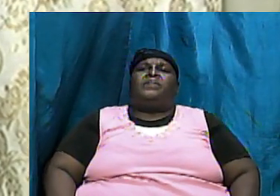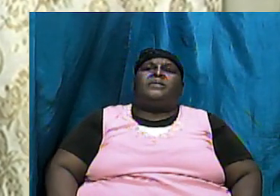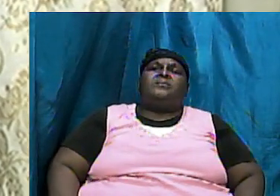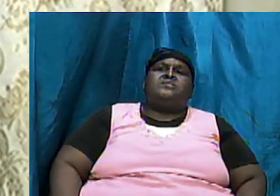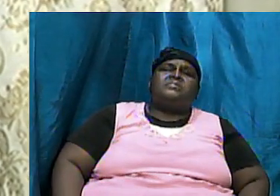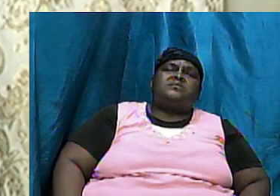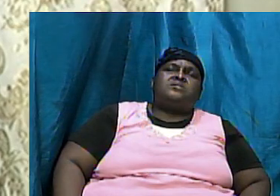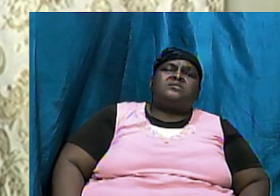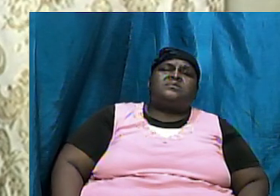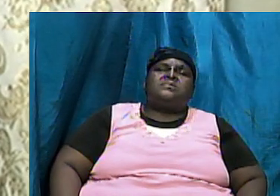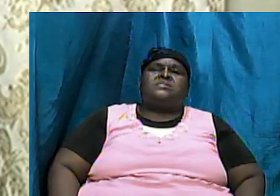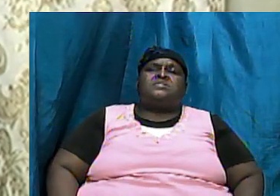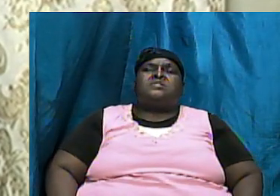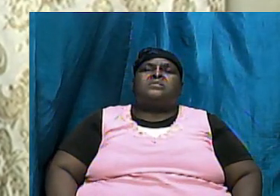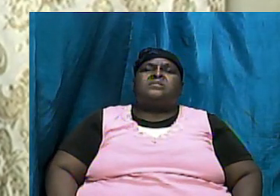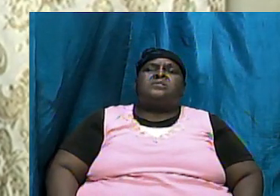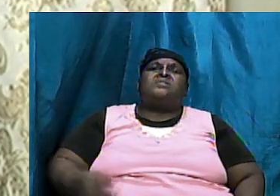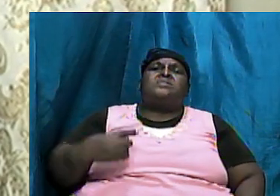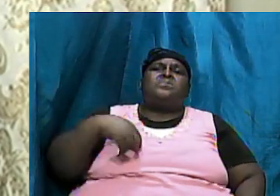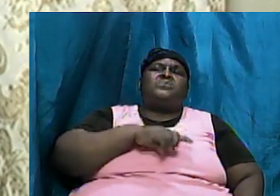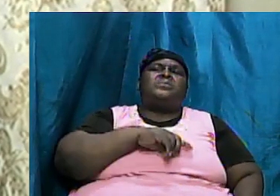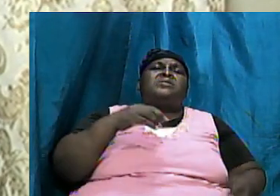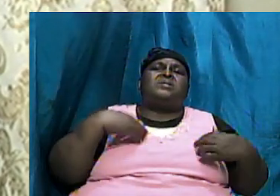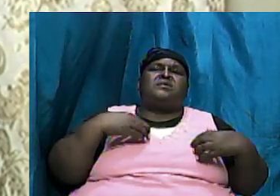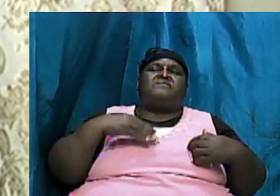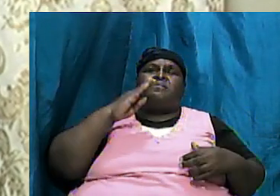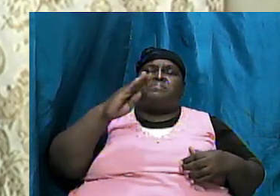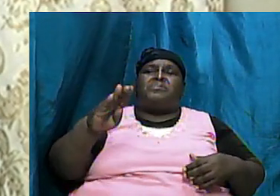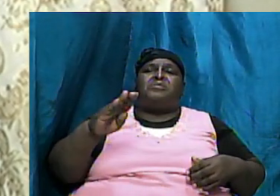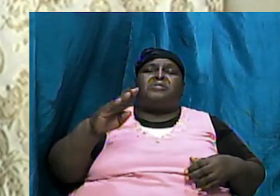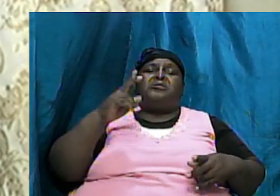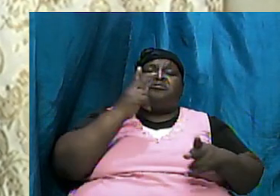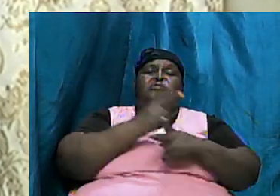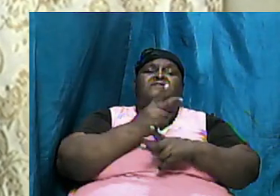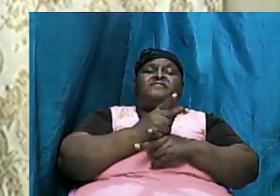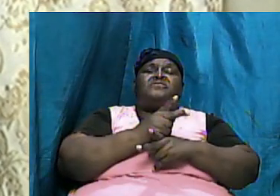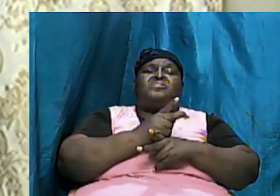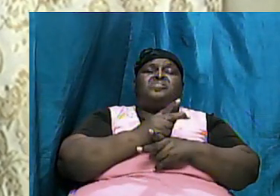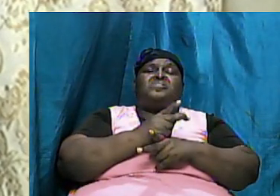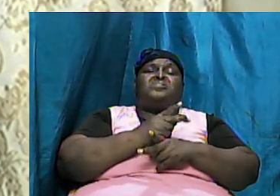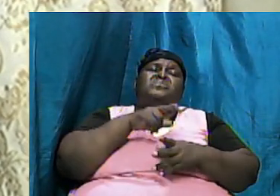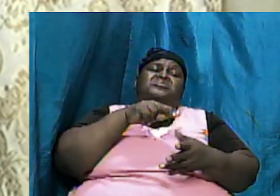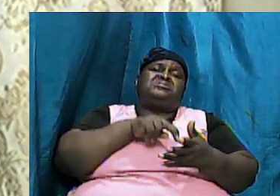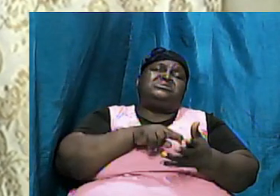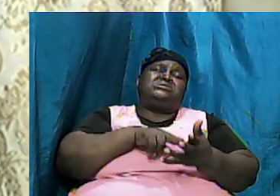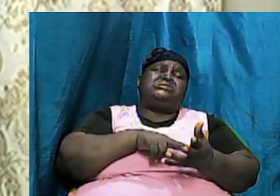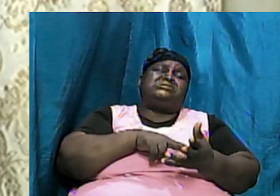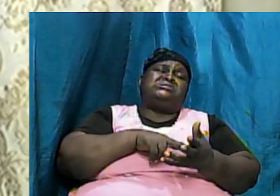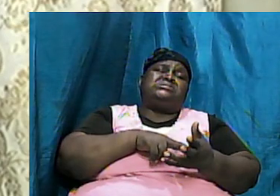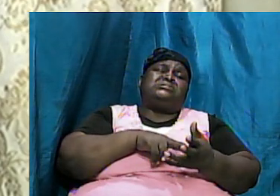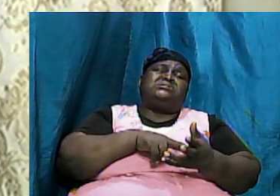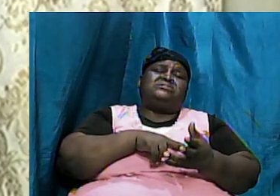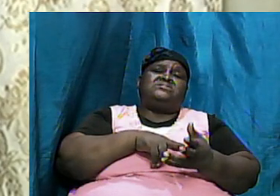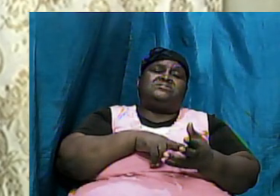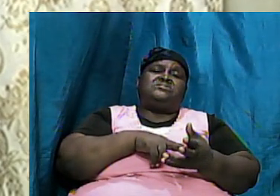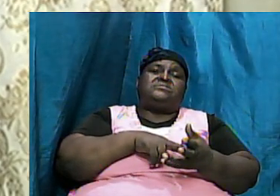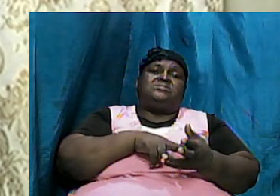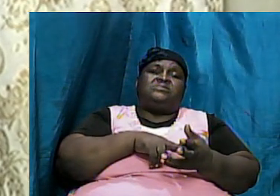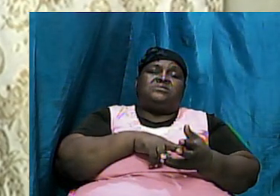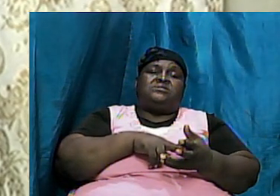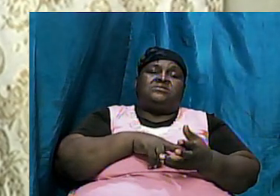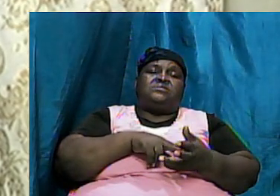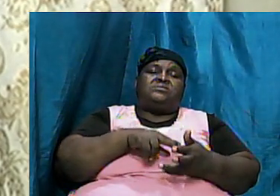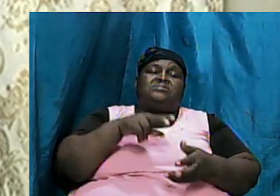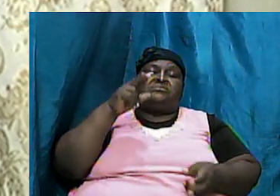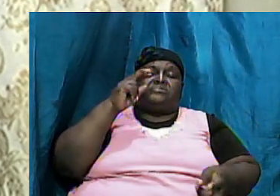is you know we have to be so careful so as we span through and survey the